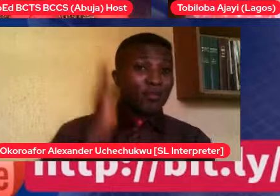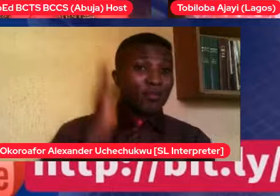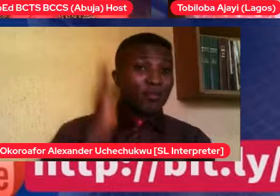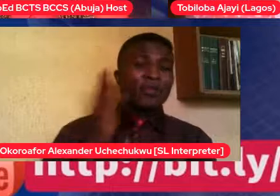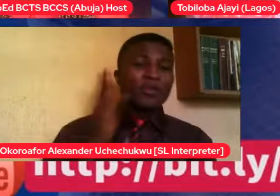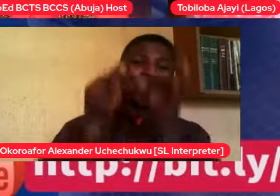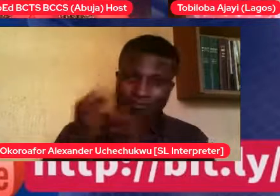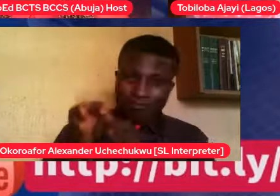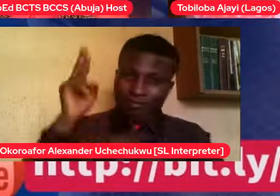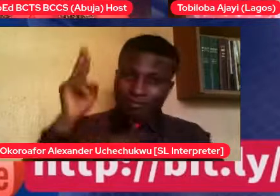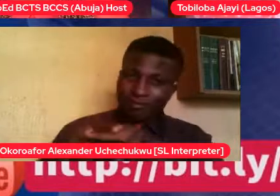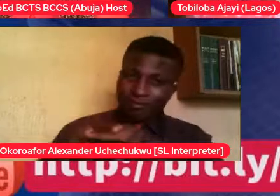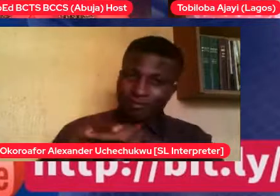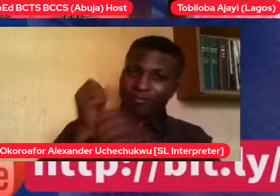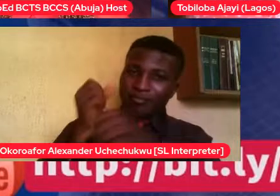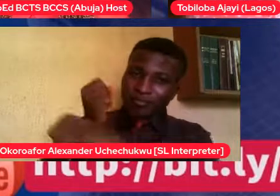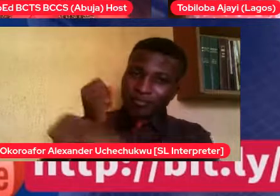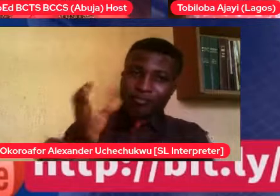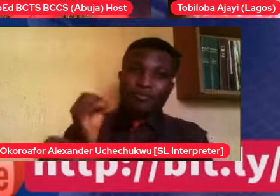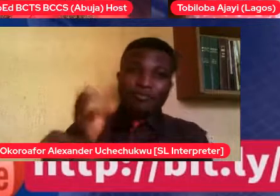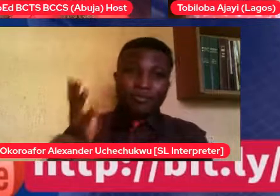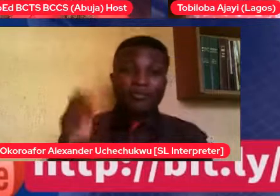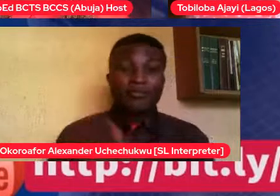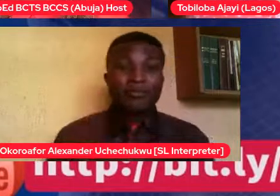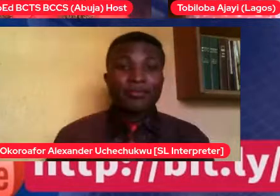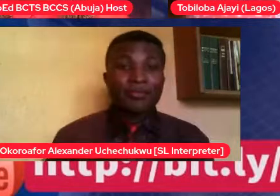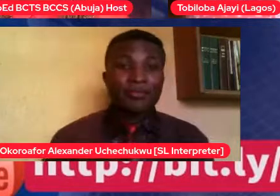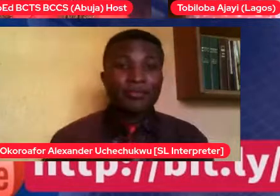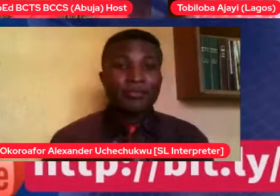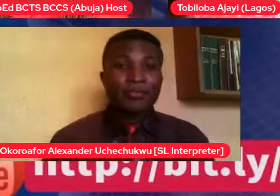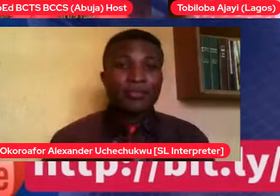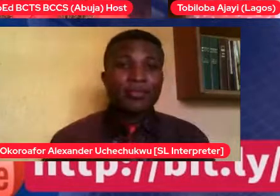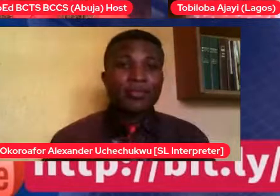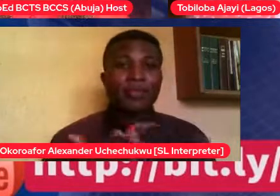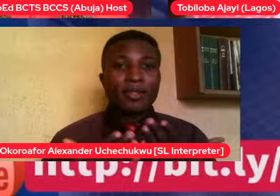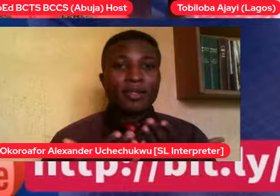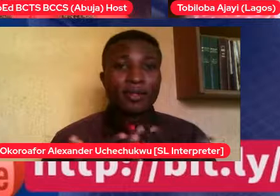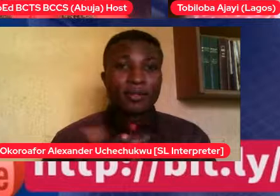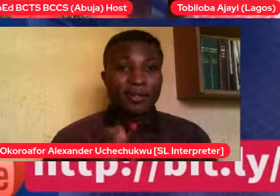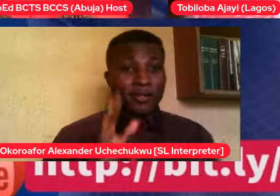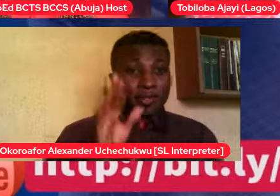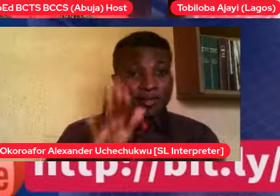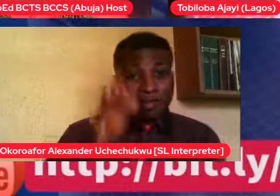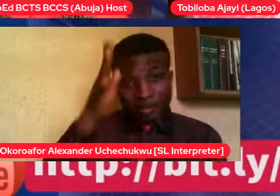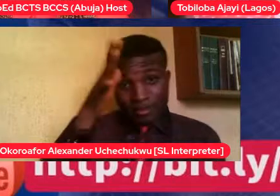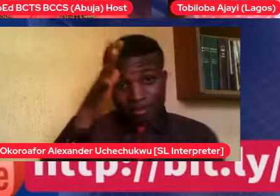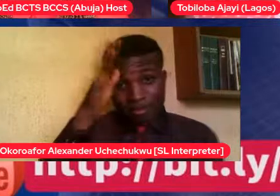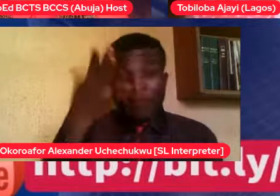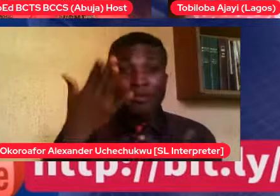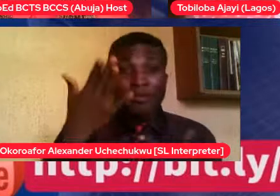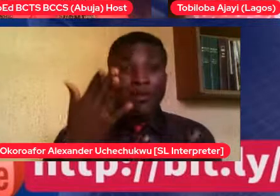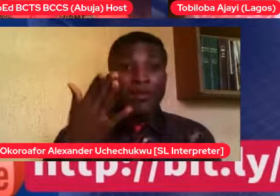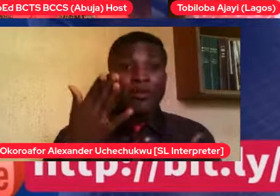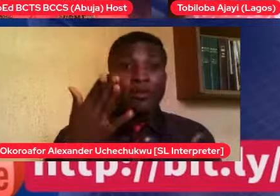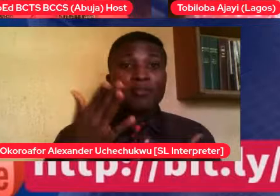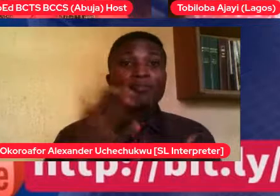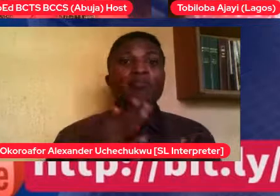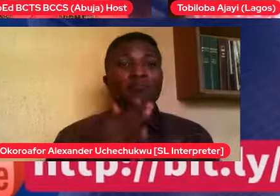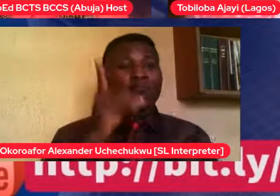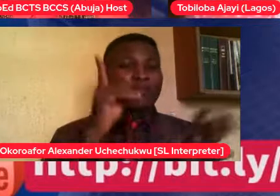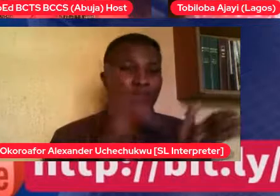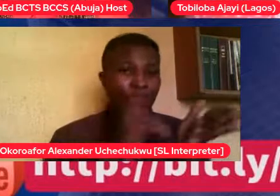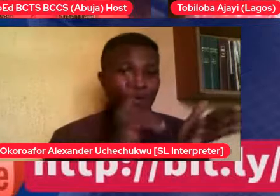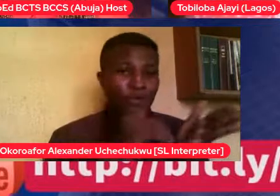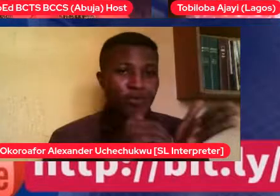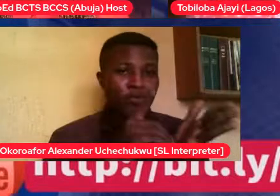sex now because, you know, doctors say a lot of things. But let me tell you one secret. If you like the guy, when you want to get married and you like the